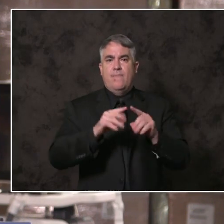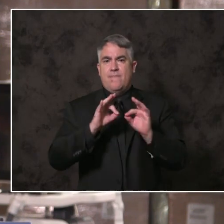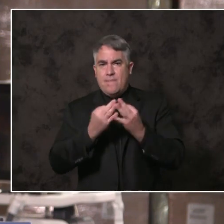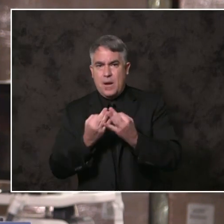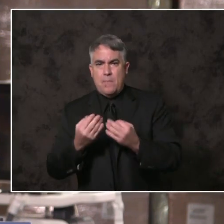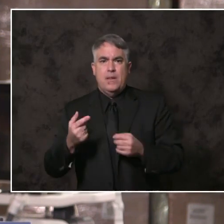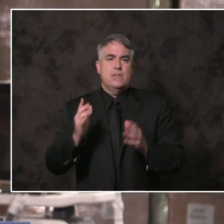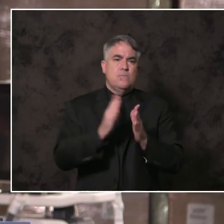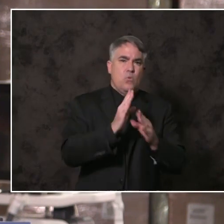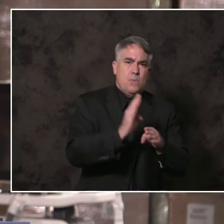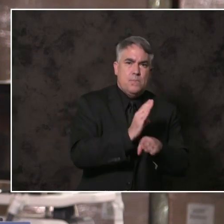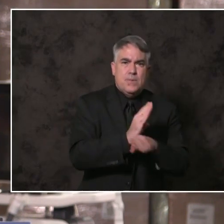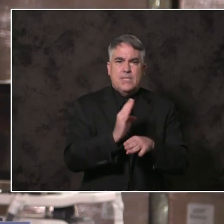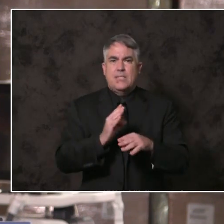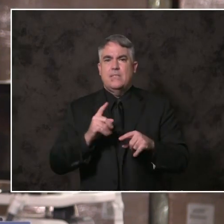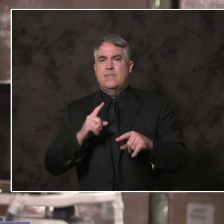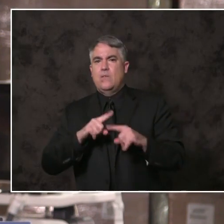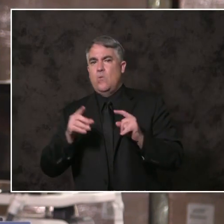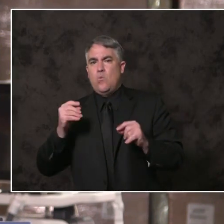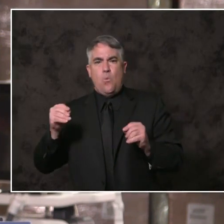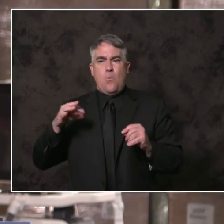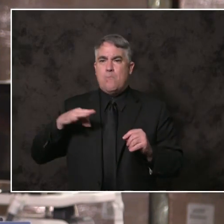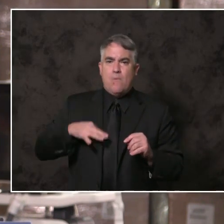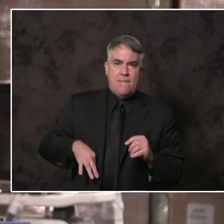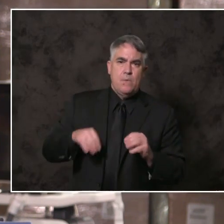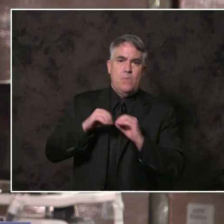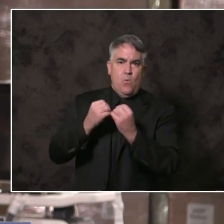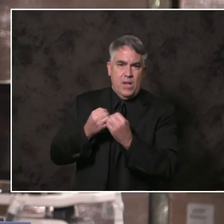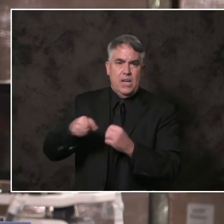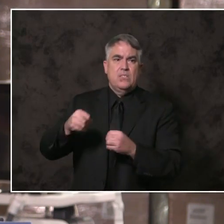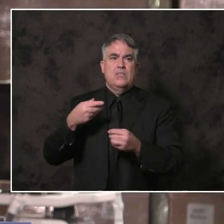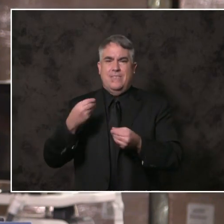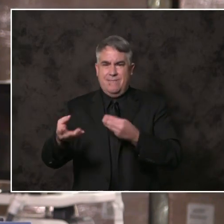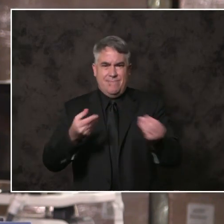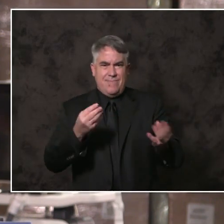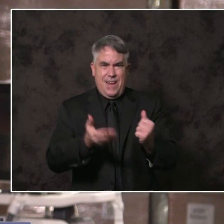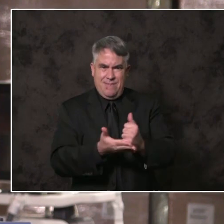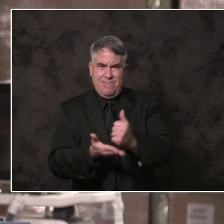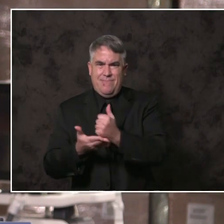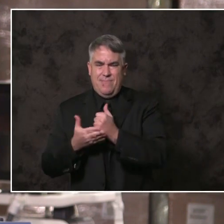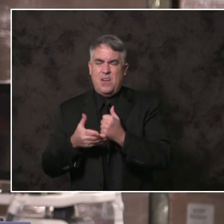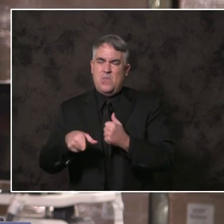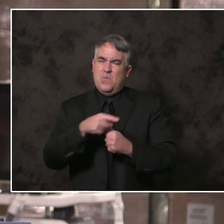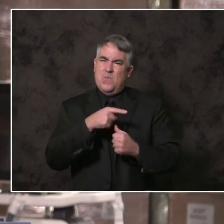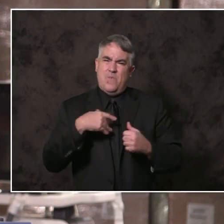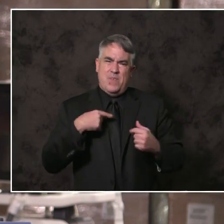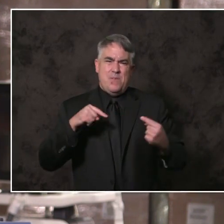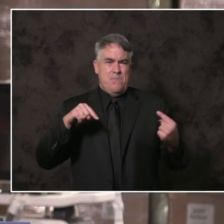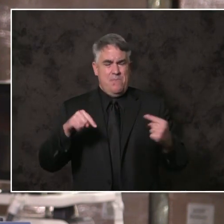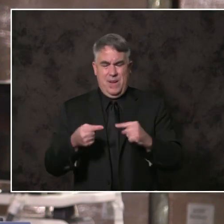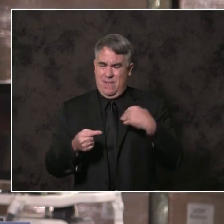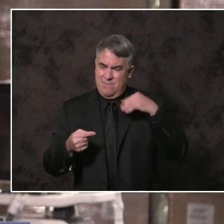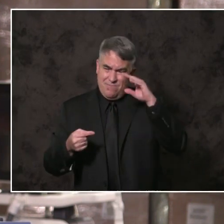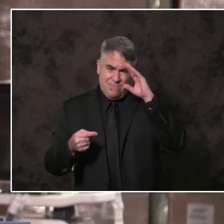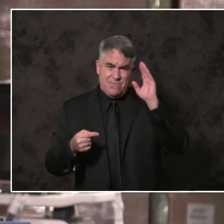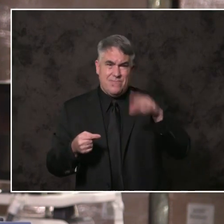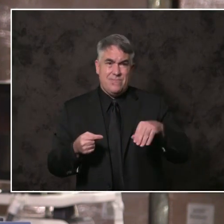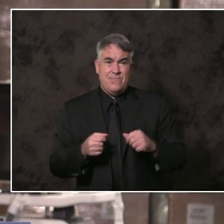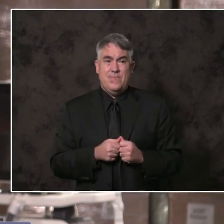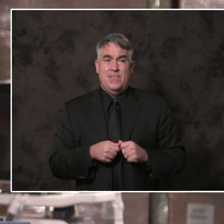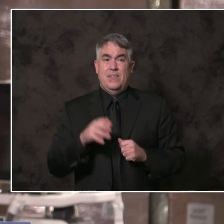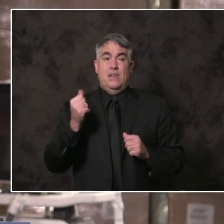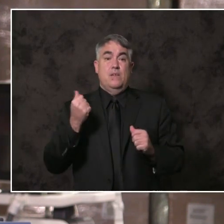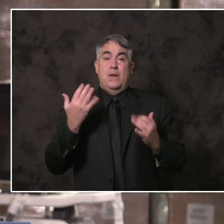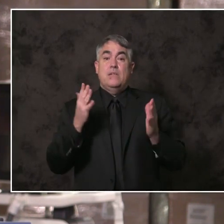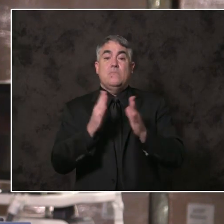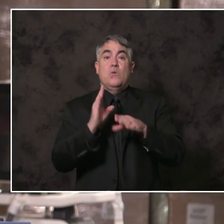didn't stop the pain. It's barely softened the blow. Too many small businesses on the brink.